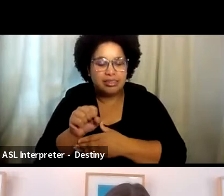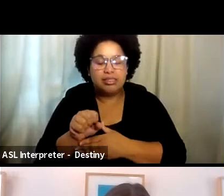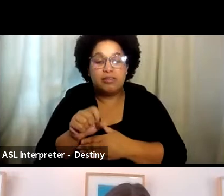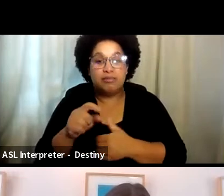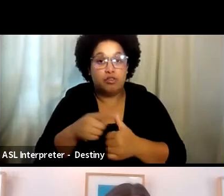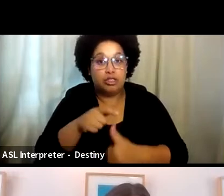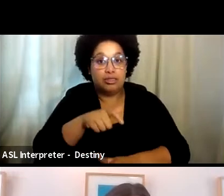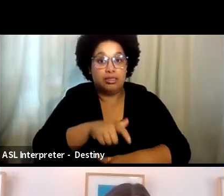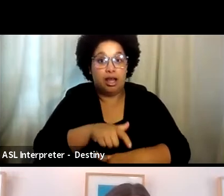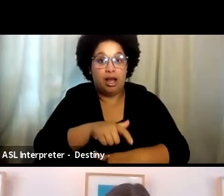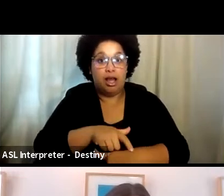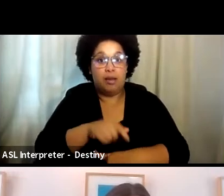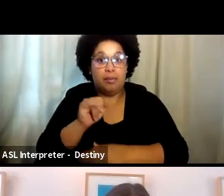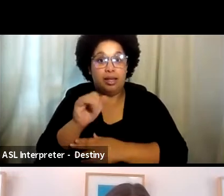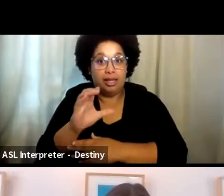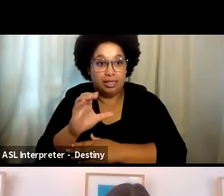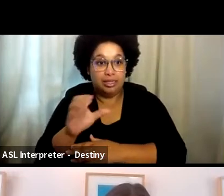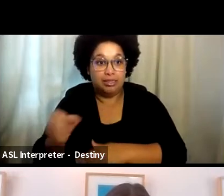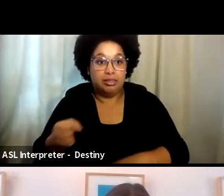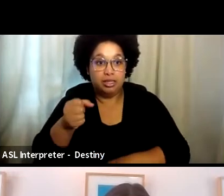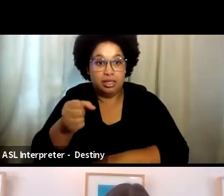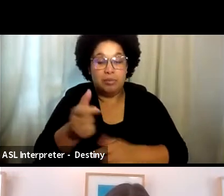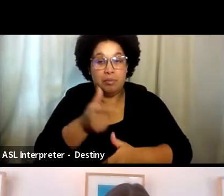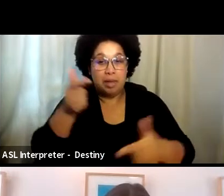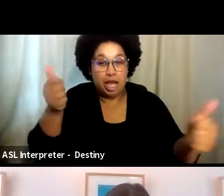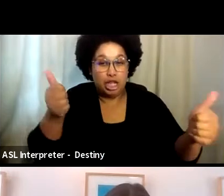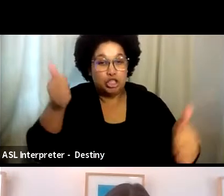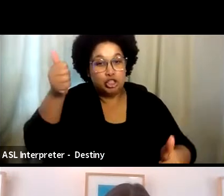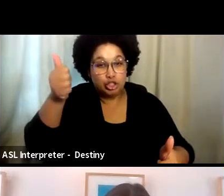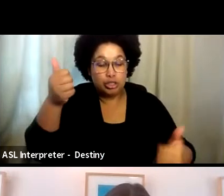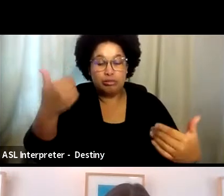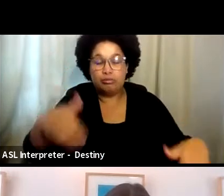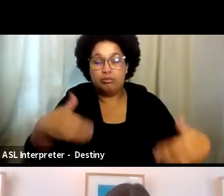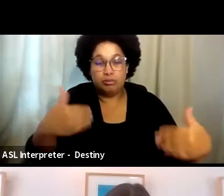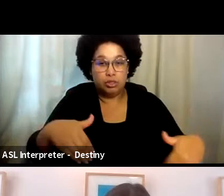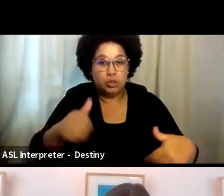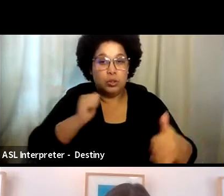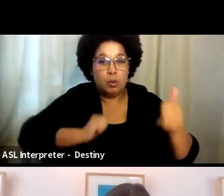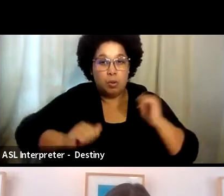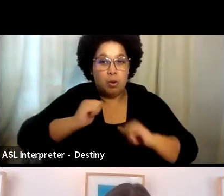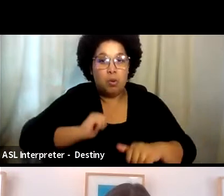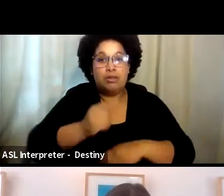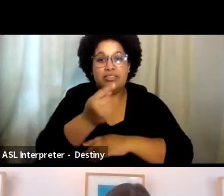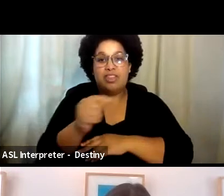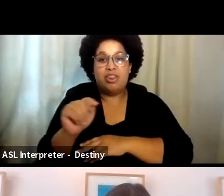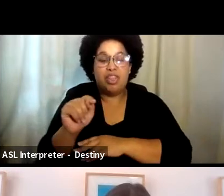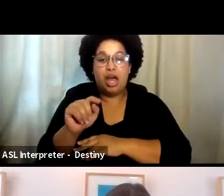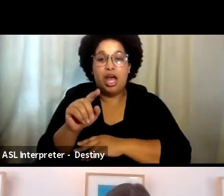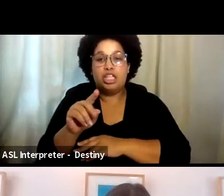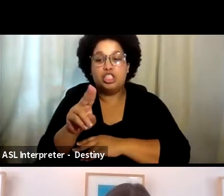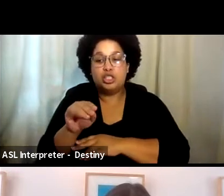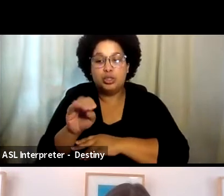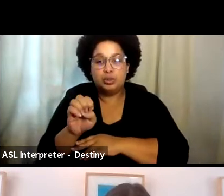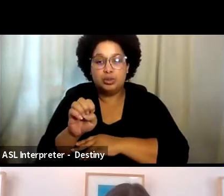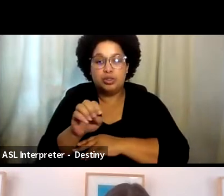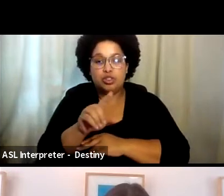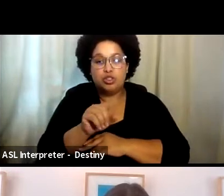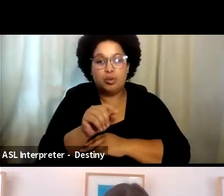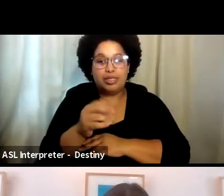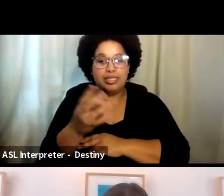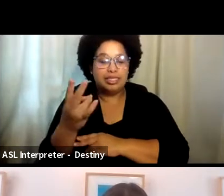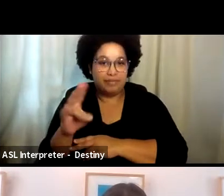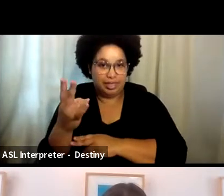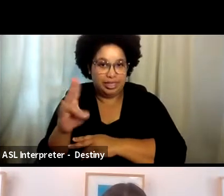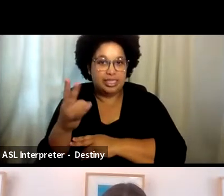there was an intimacy coordinator brought on to a major US production was the deuce in 2017 for season two. And